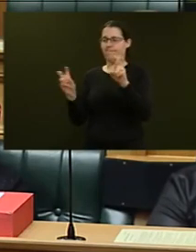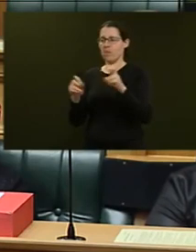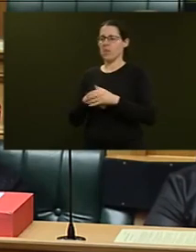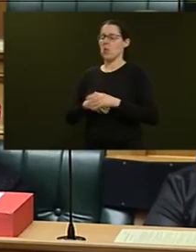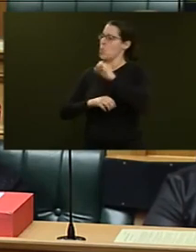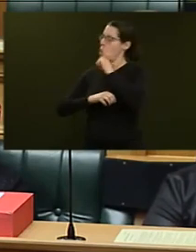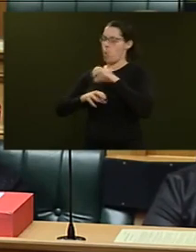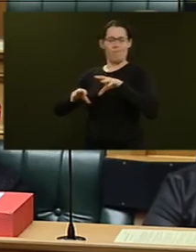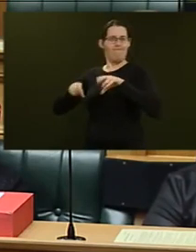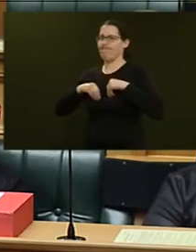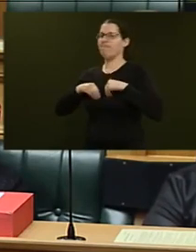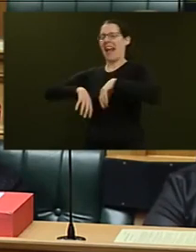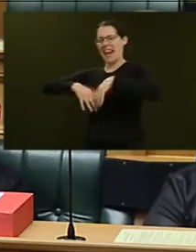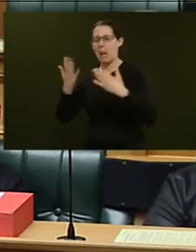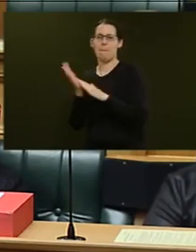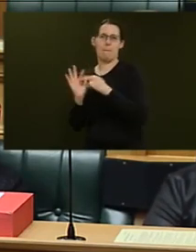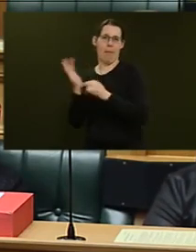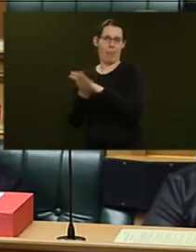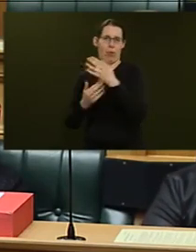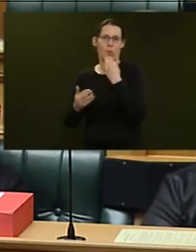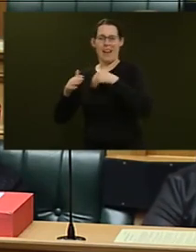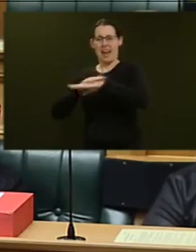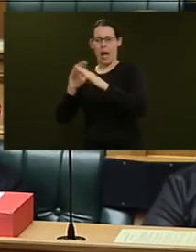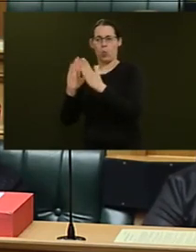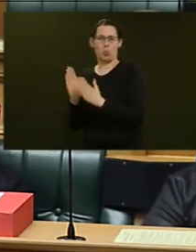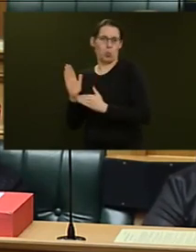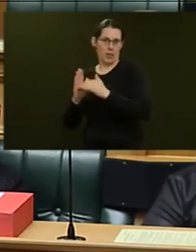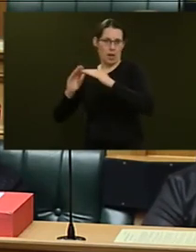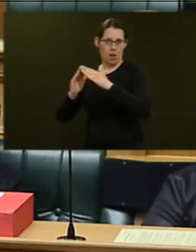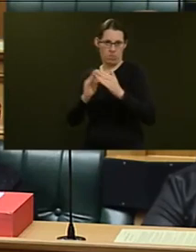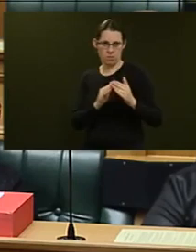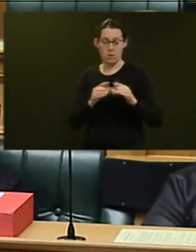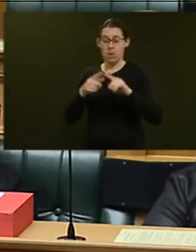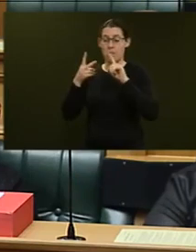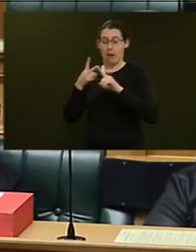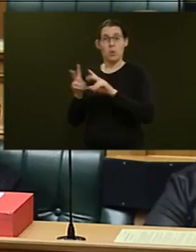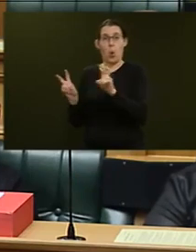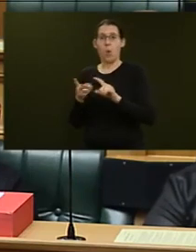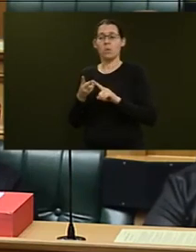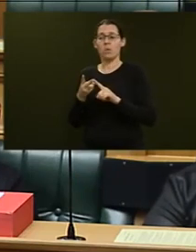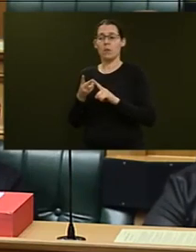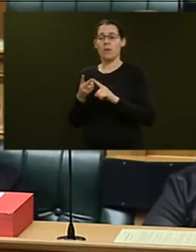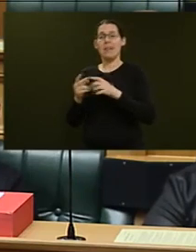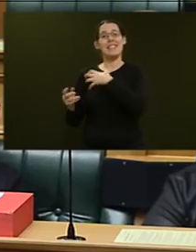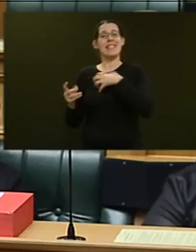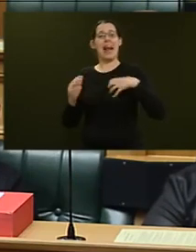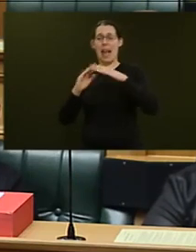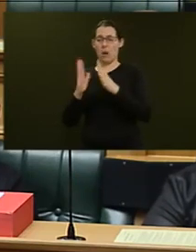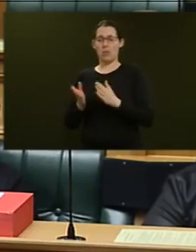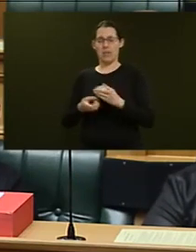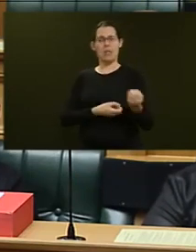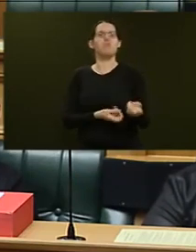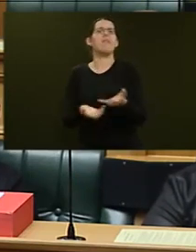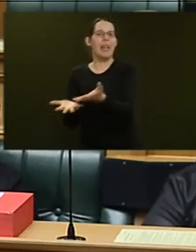Housing New Zealand properties. And I quote, state housing is a privilege and abuse of that privilege won't be tolerated.